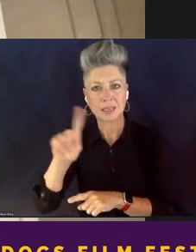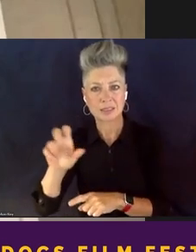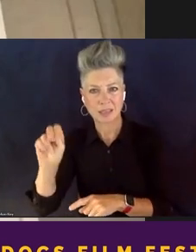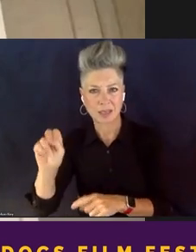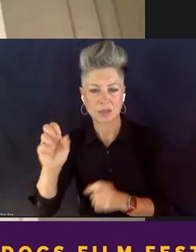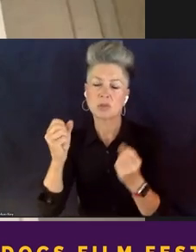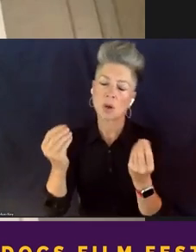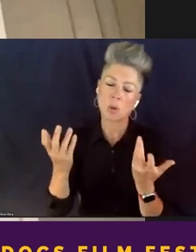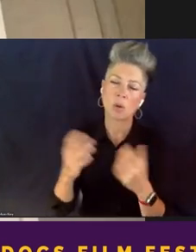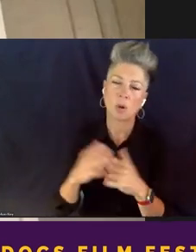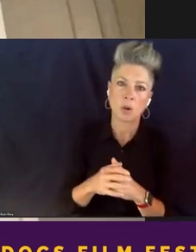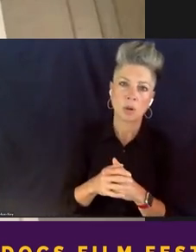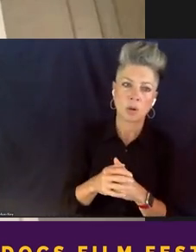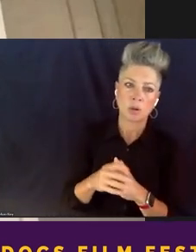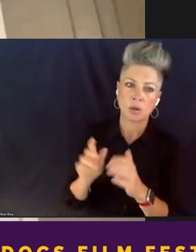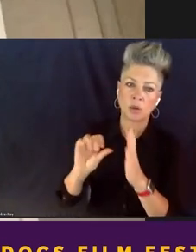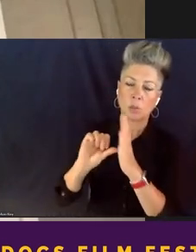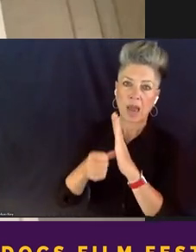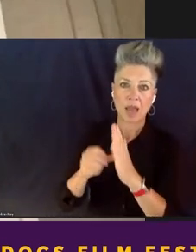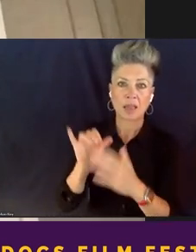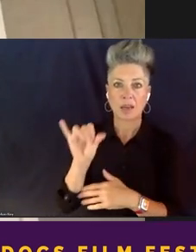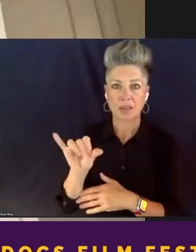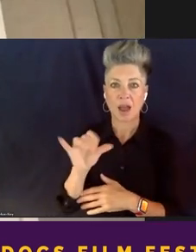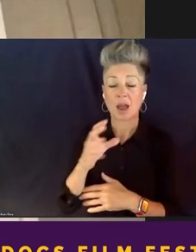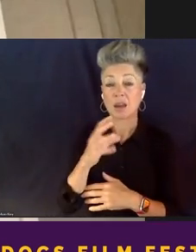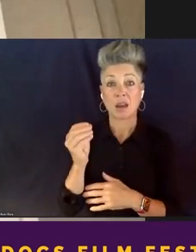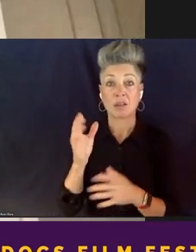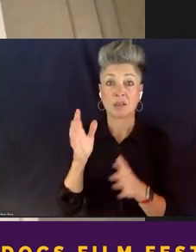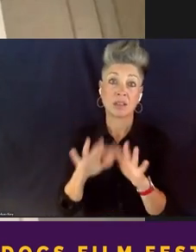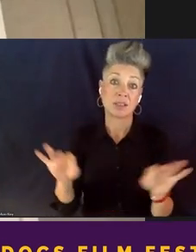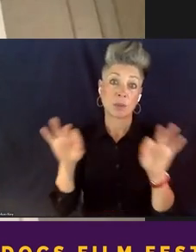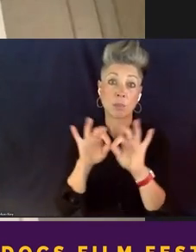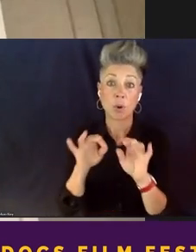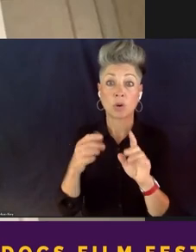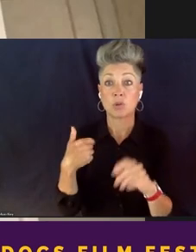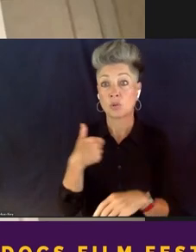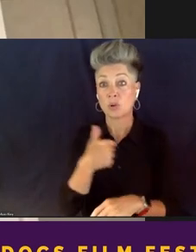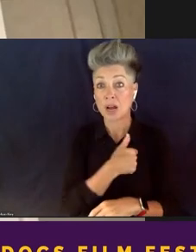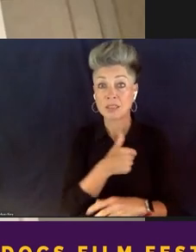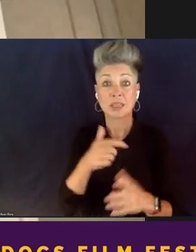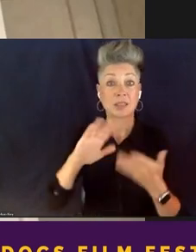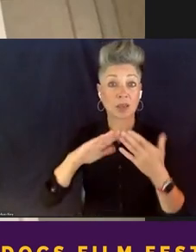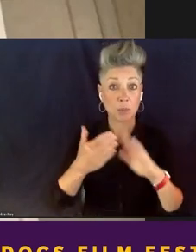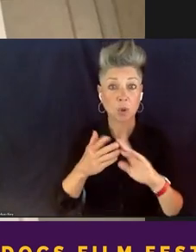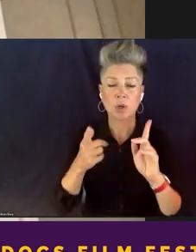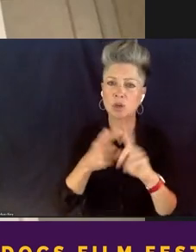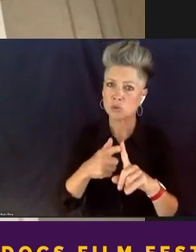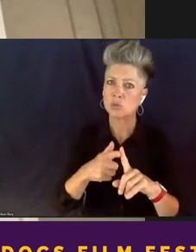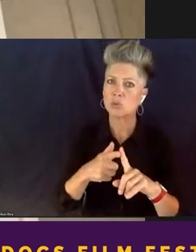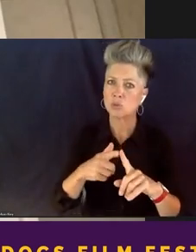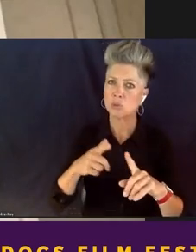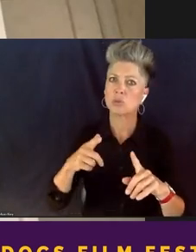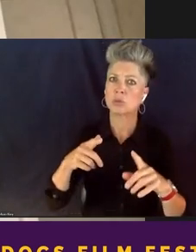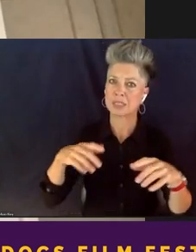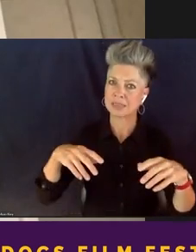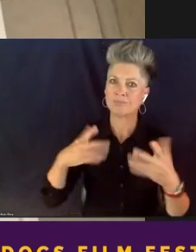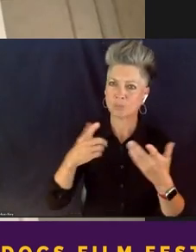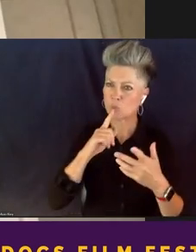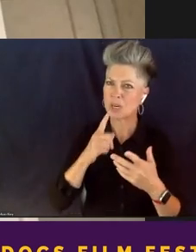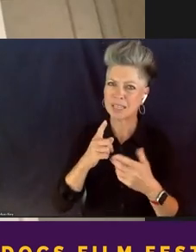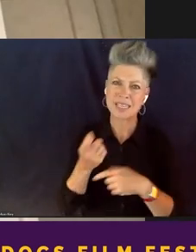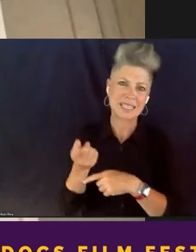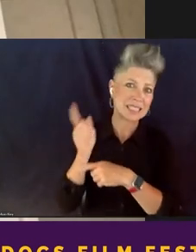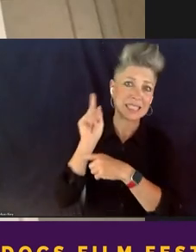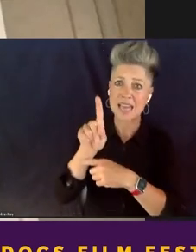ways that's important to us as a community to stand in solidarity of broadcasting agencies